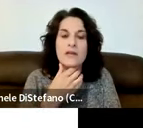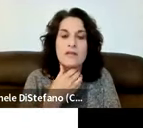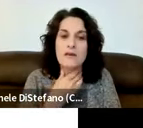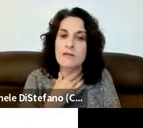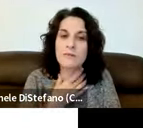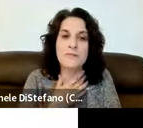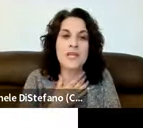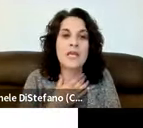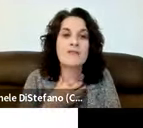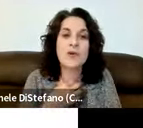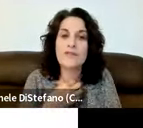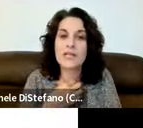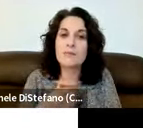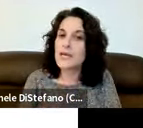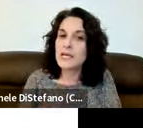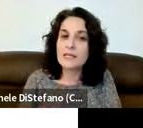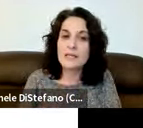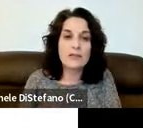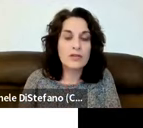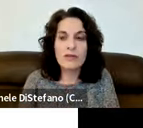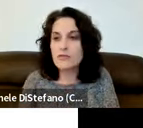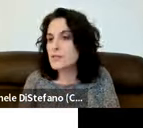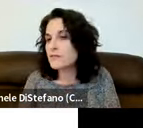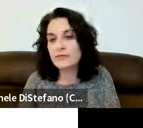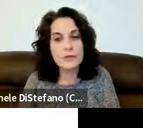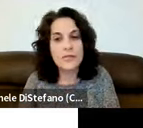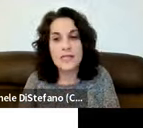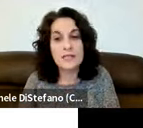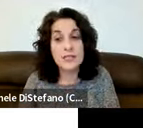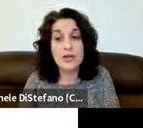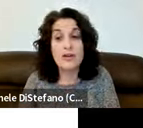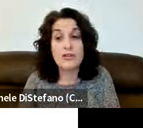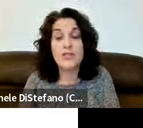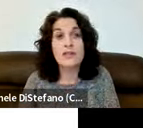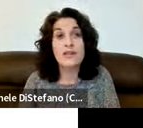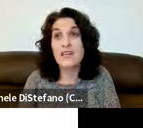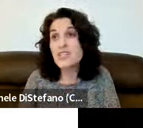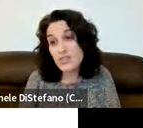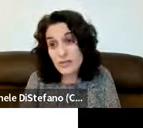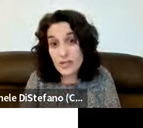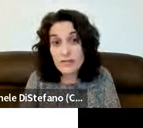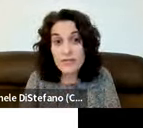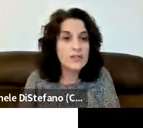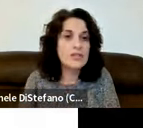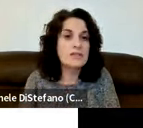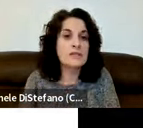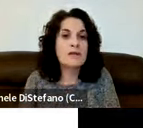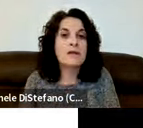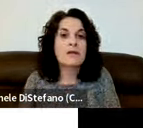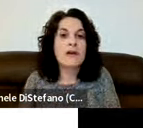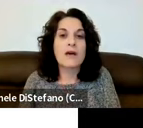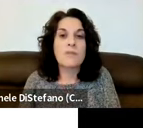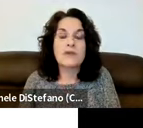well as if you lay on the other if you have any pain in your ears any fluid any discharge a history of ear infections